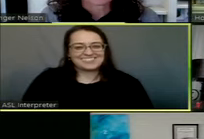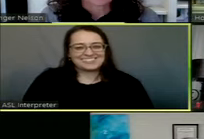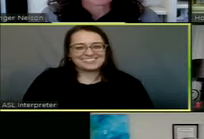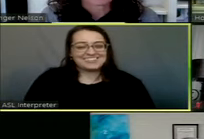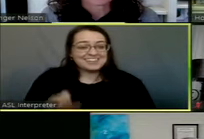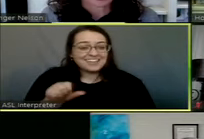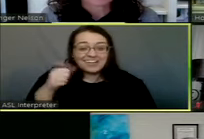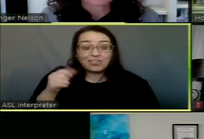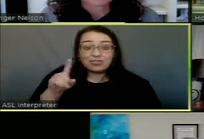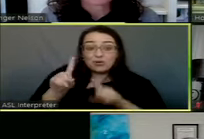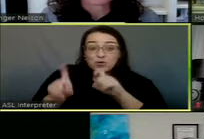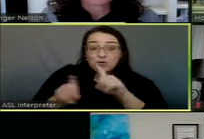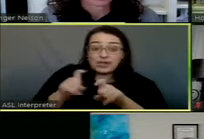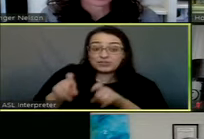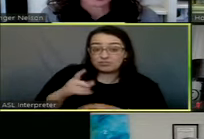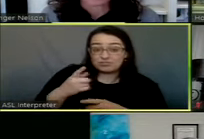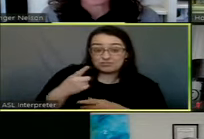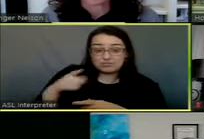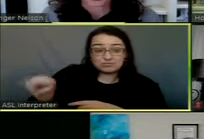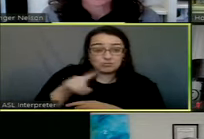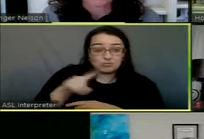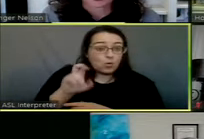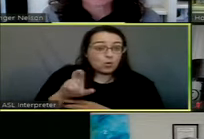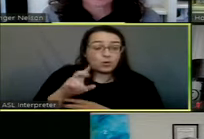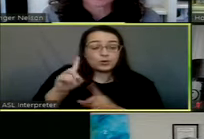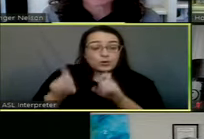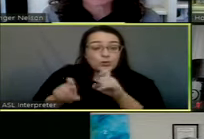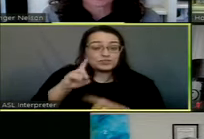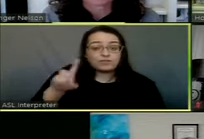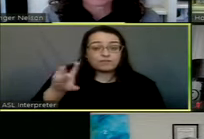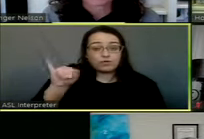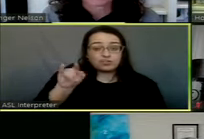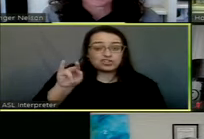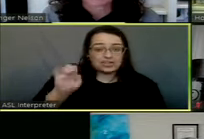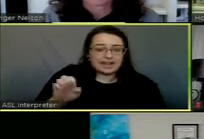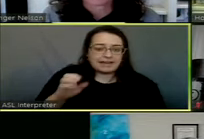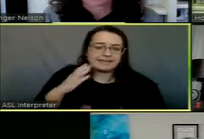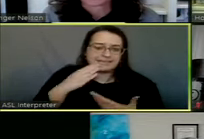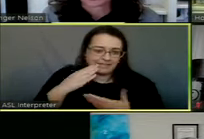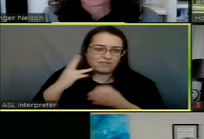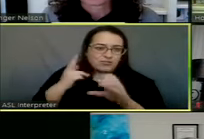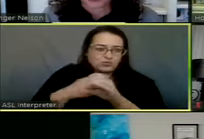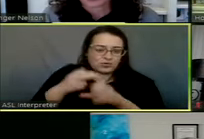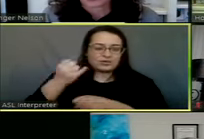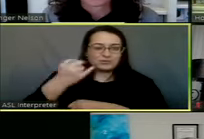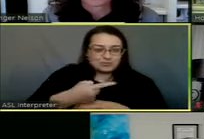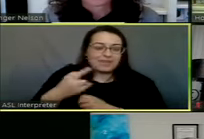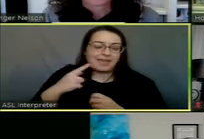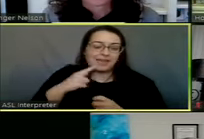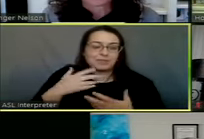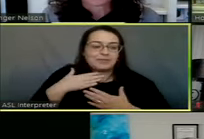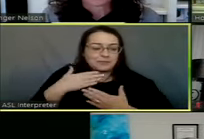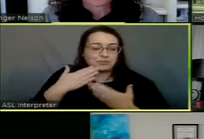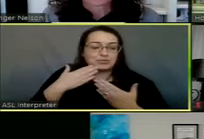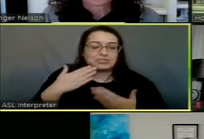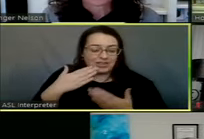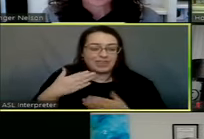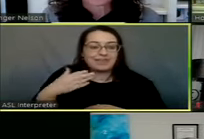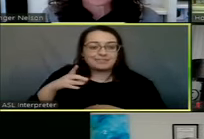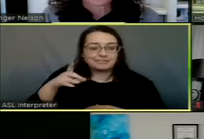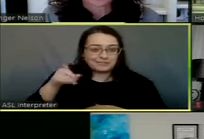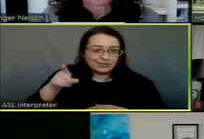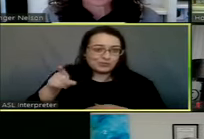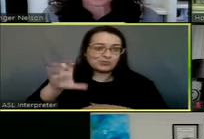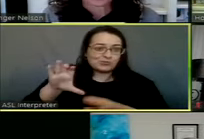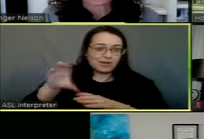Any other questions from Council or questions for Jamie Jamie, thank you for being with us today, and we appreciate the fact that you and your